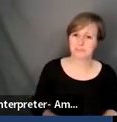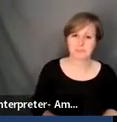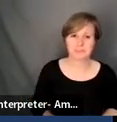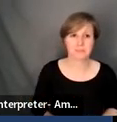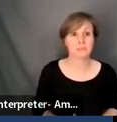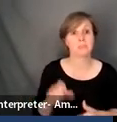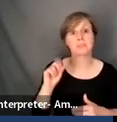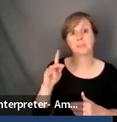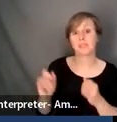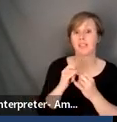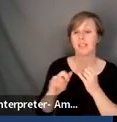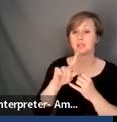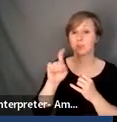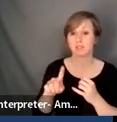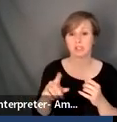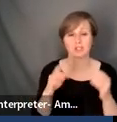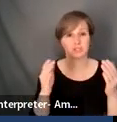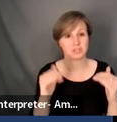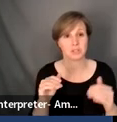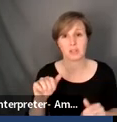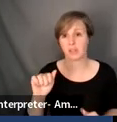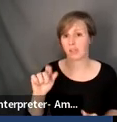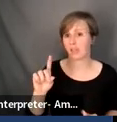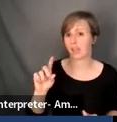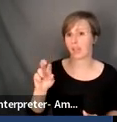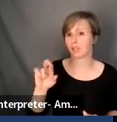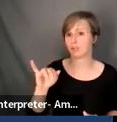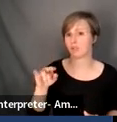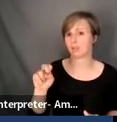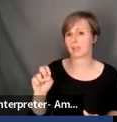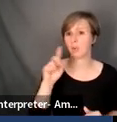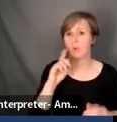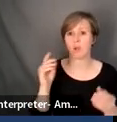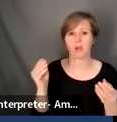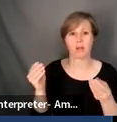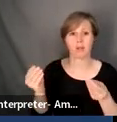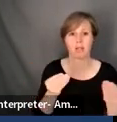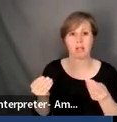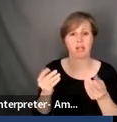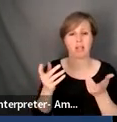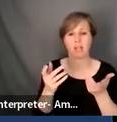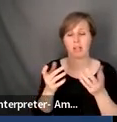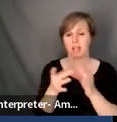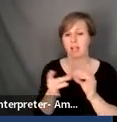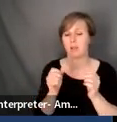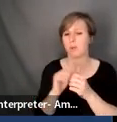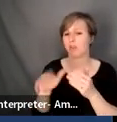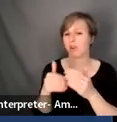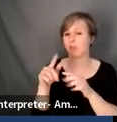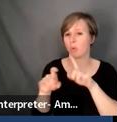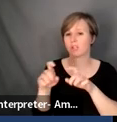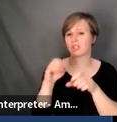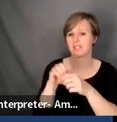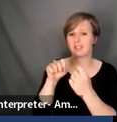last question. Following this question, Adrian is going to be moderating all the questions that went into the chat. So this last question for our